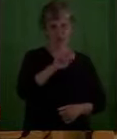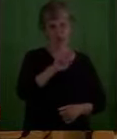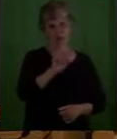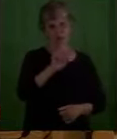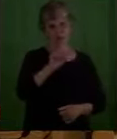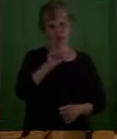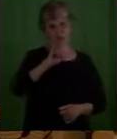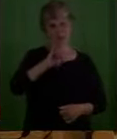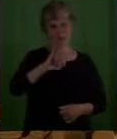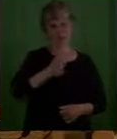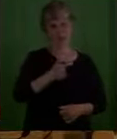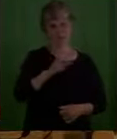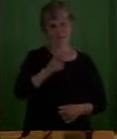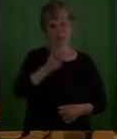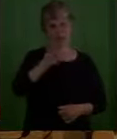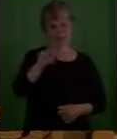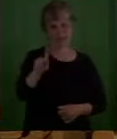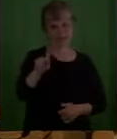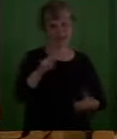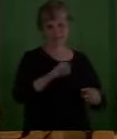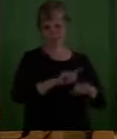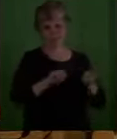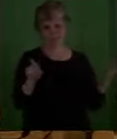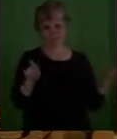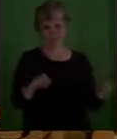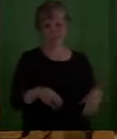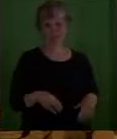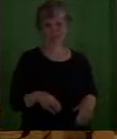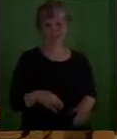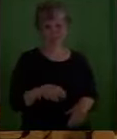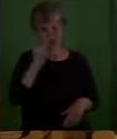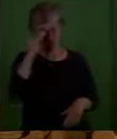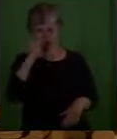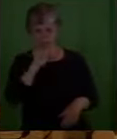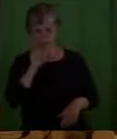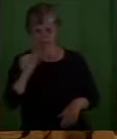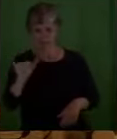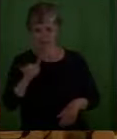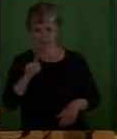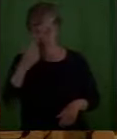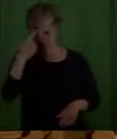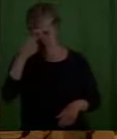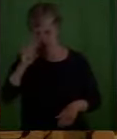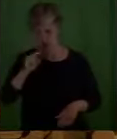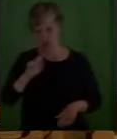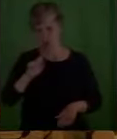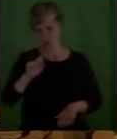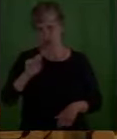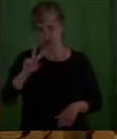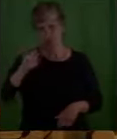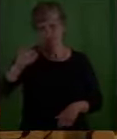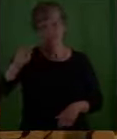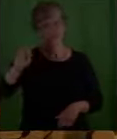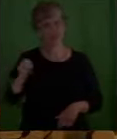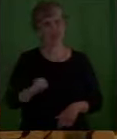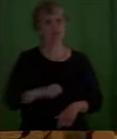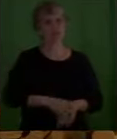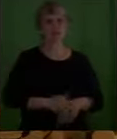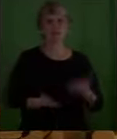I hope He doesn't play well for the for the ravens. Anyway, out there,